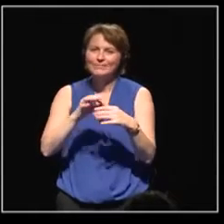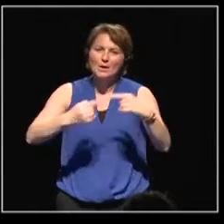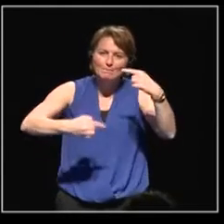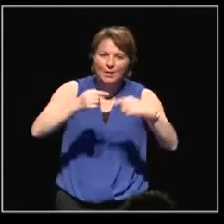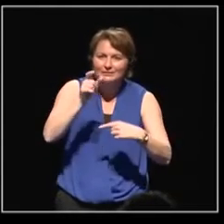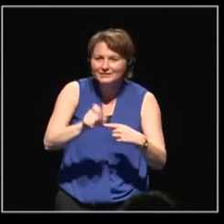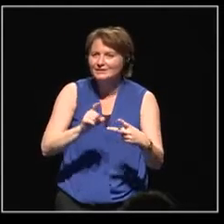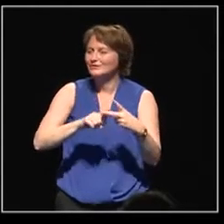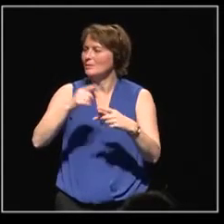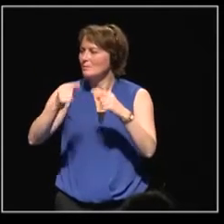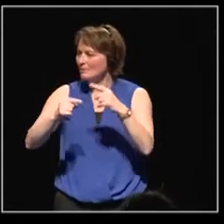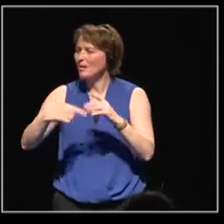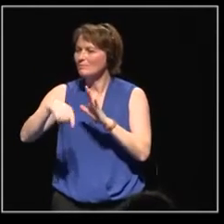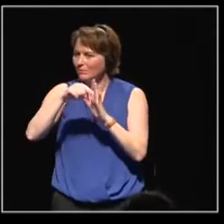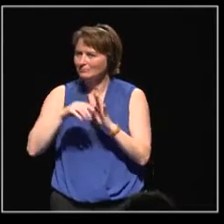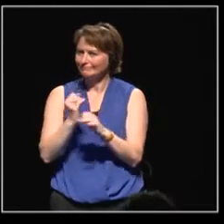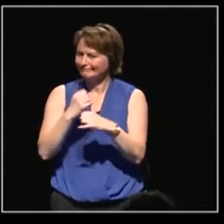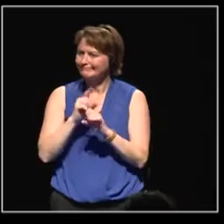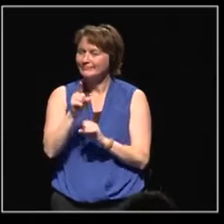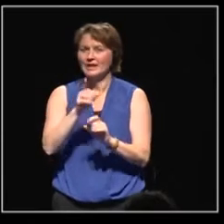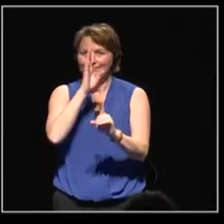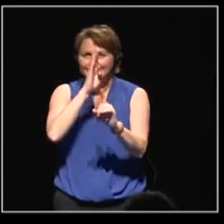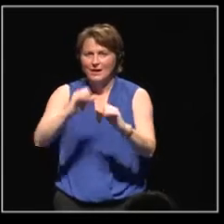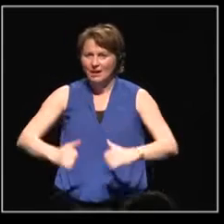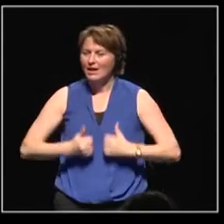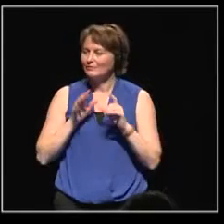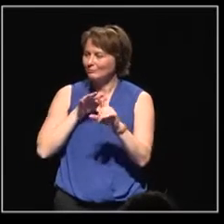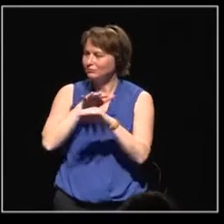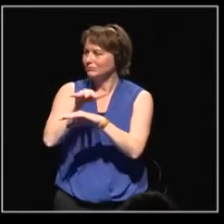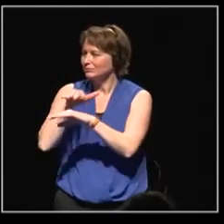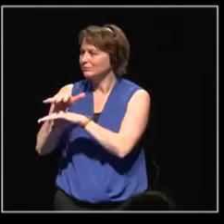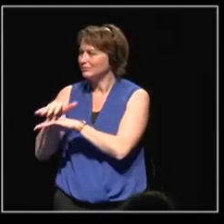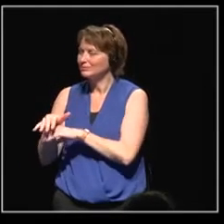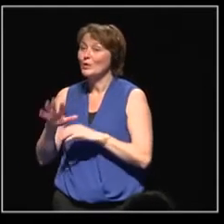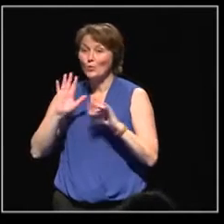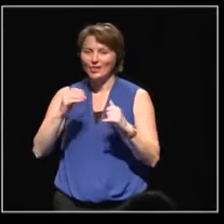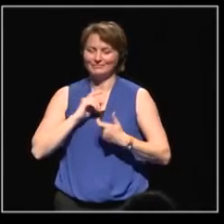will have a knock-on effect upon their lives as citizens in Europe and youth.